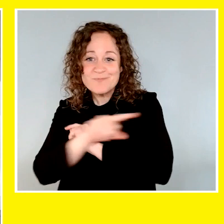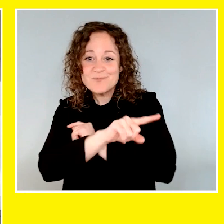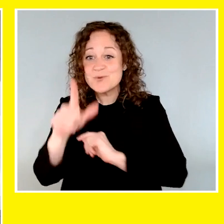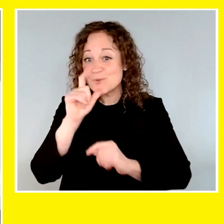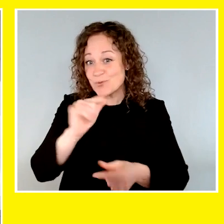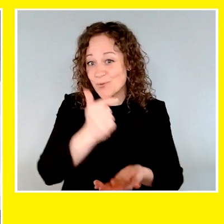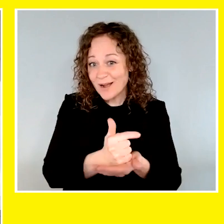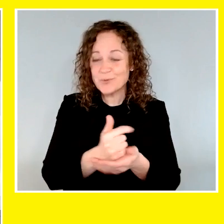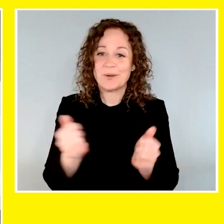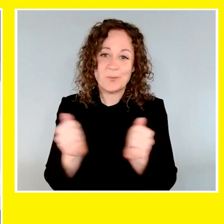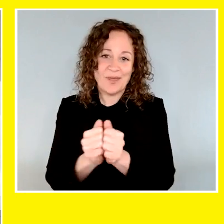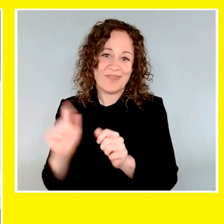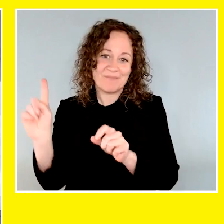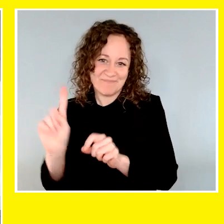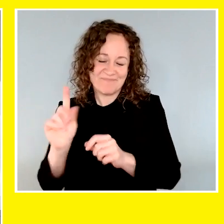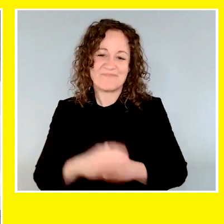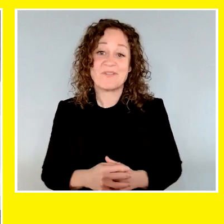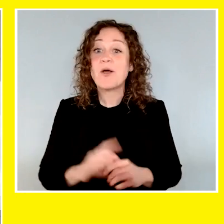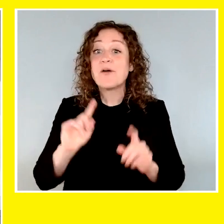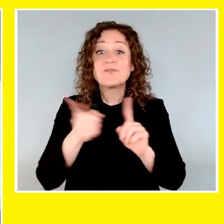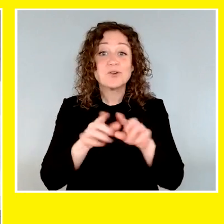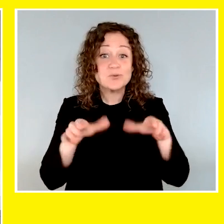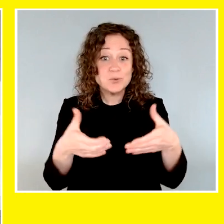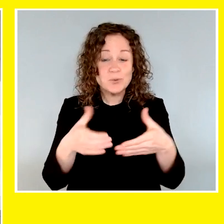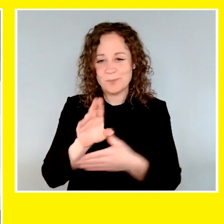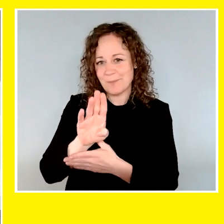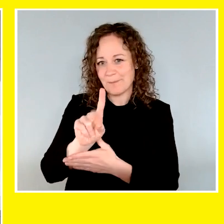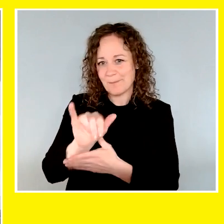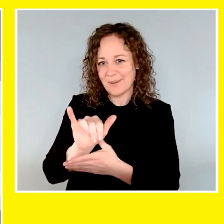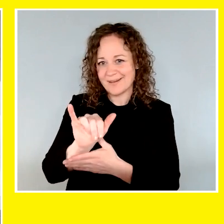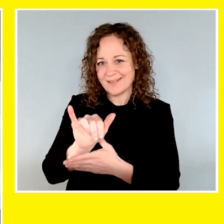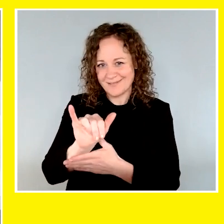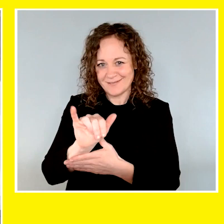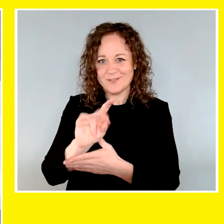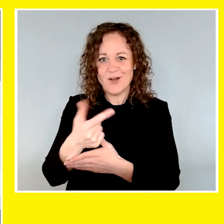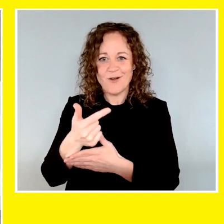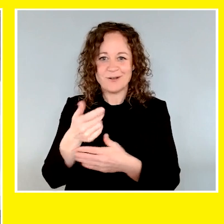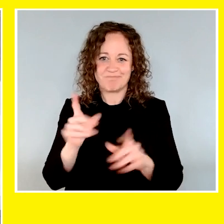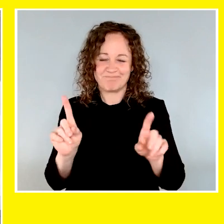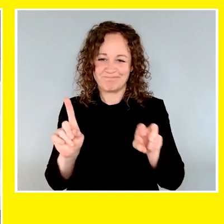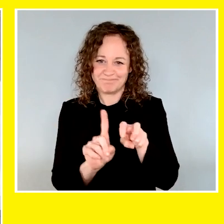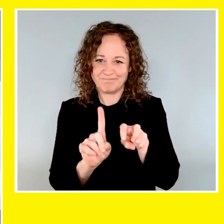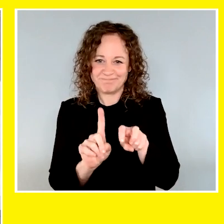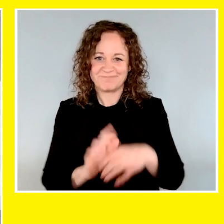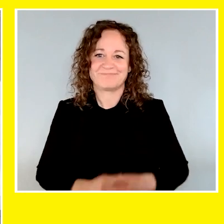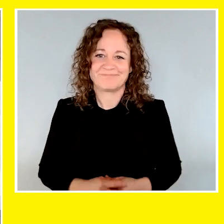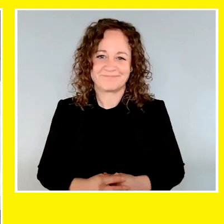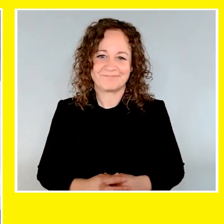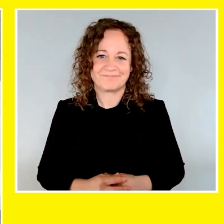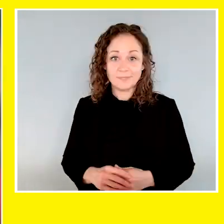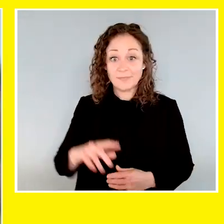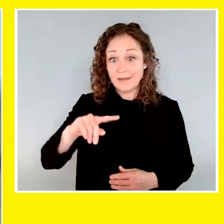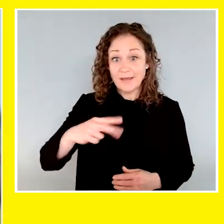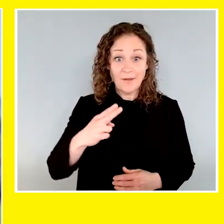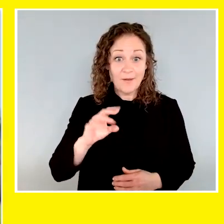is the moment we have all been waiting for. As I'm announcing the names, we'll be showing the photos of the graduates and their dogs. First up, our buddy dog partnerships.